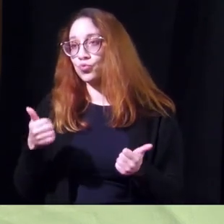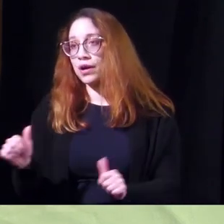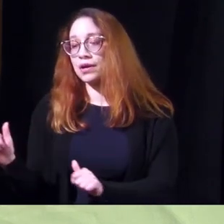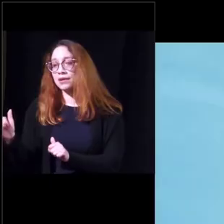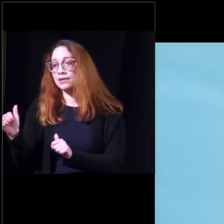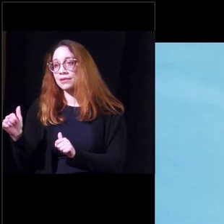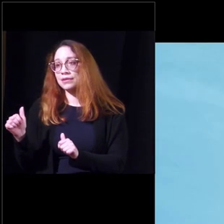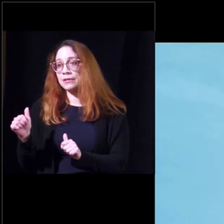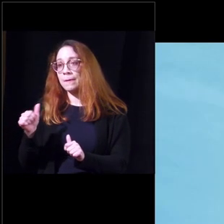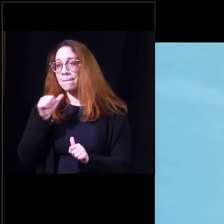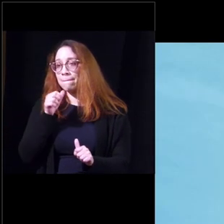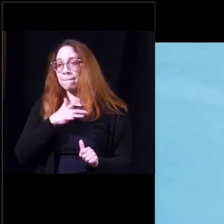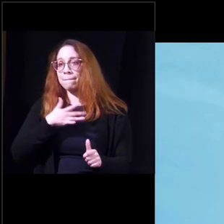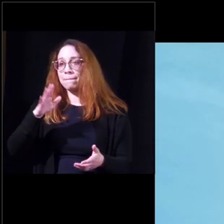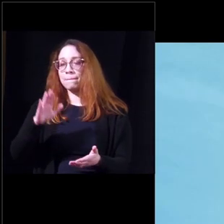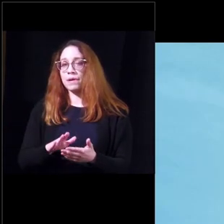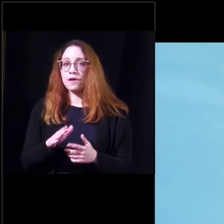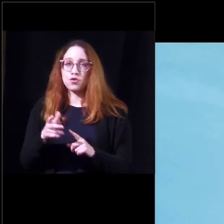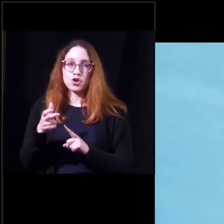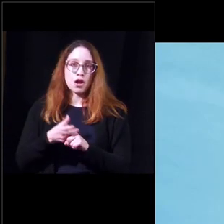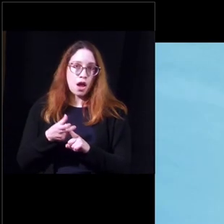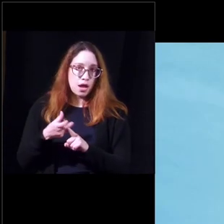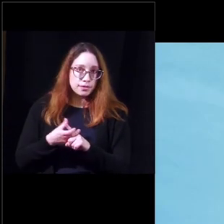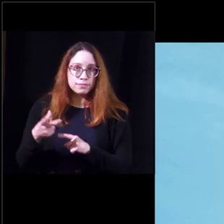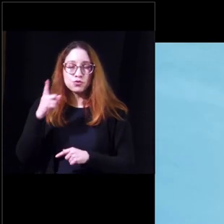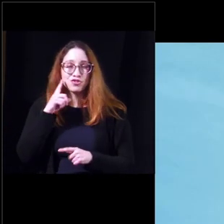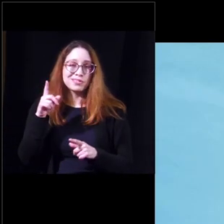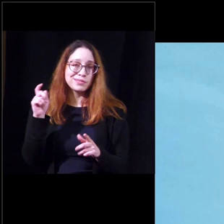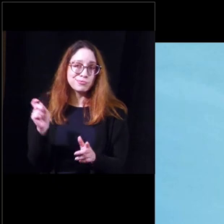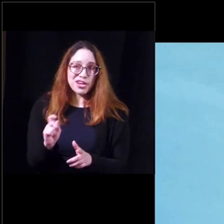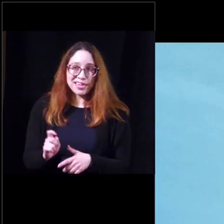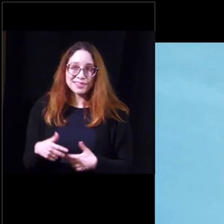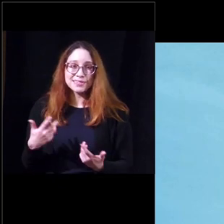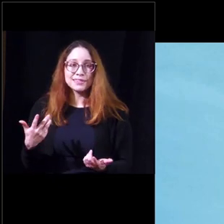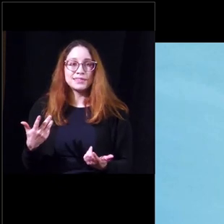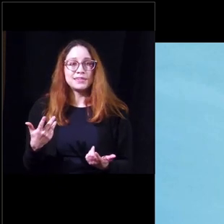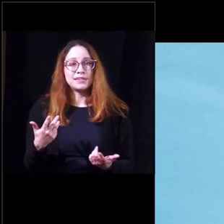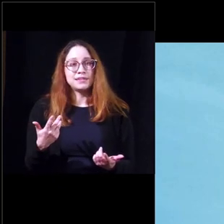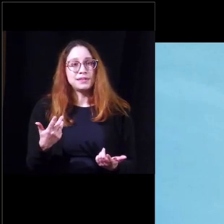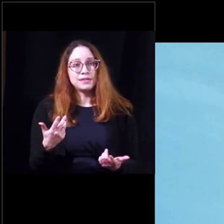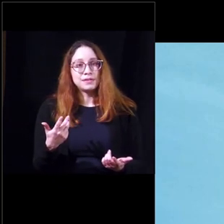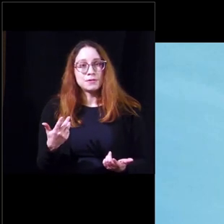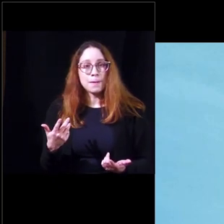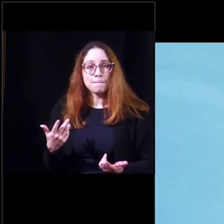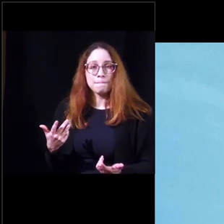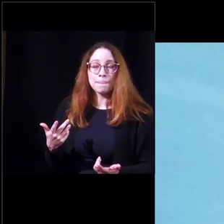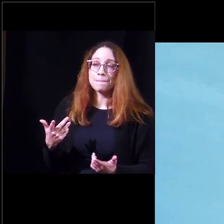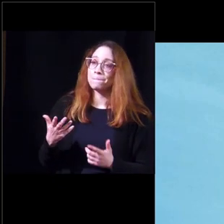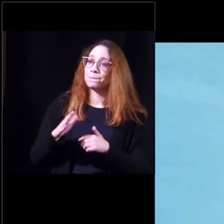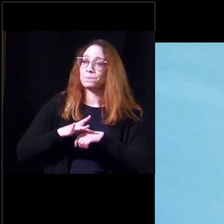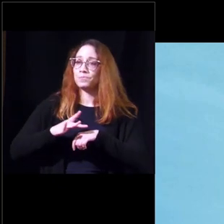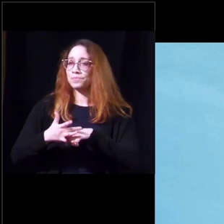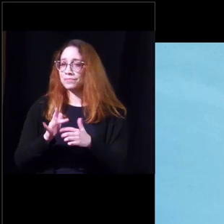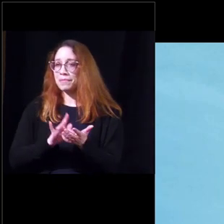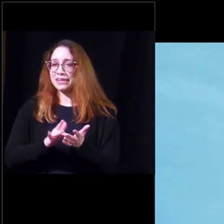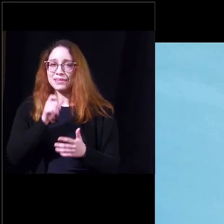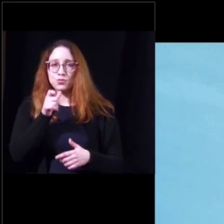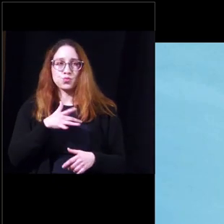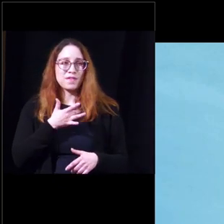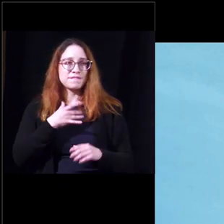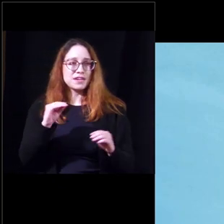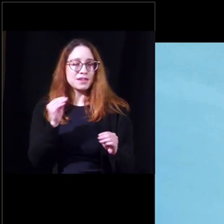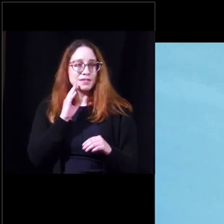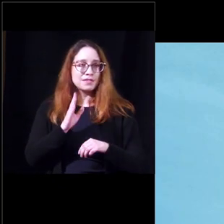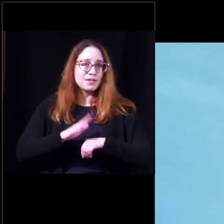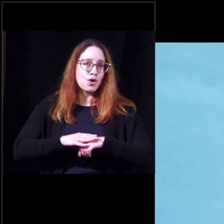try desensitizing condoms there's sprays and uh uh uh a numbing medications that can be put